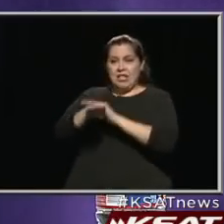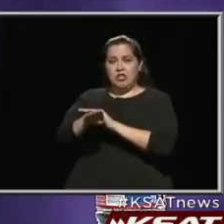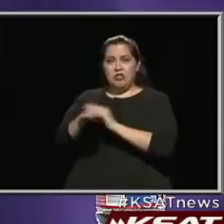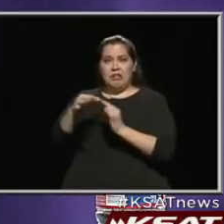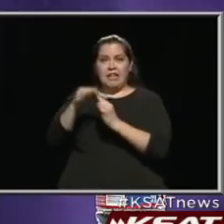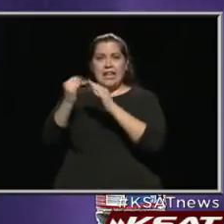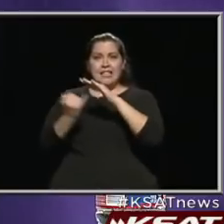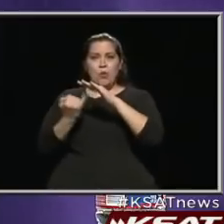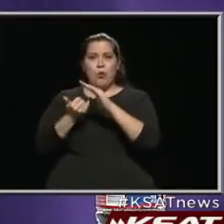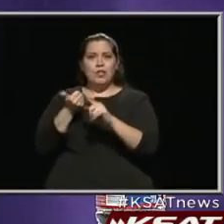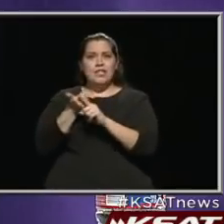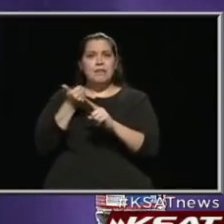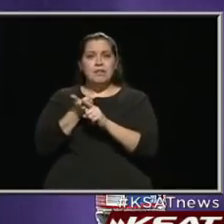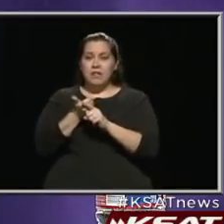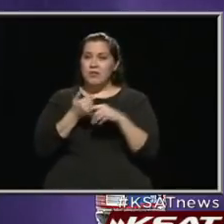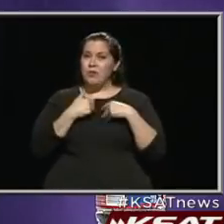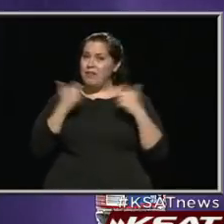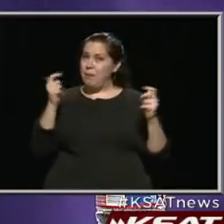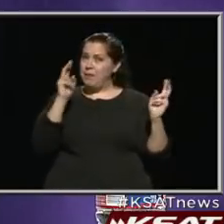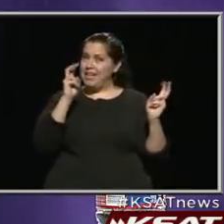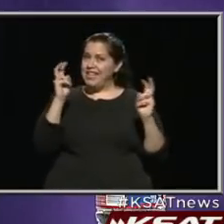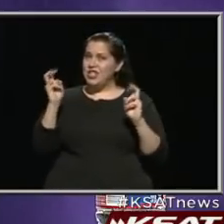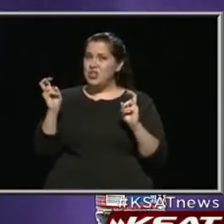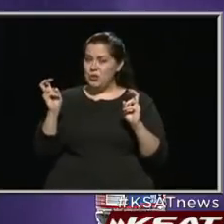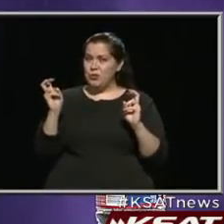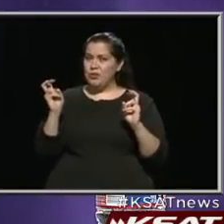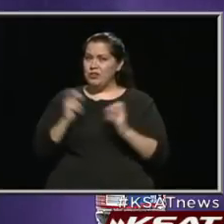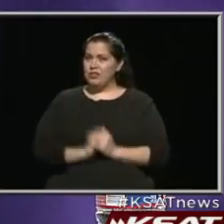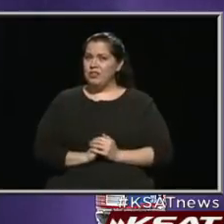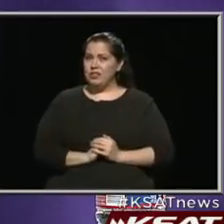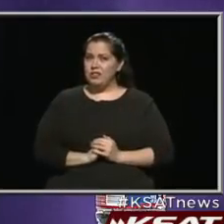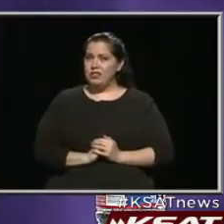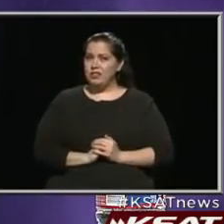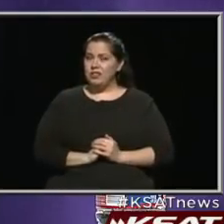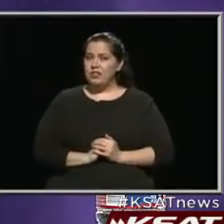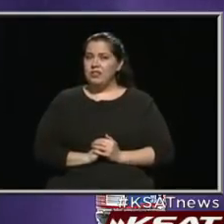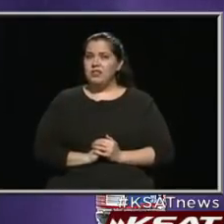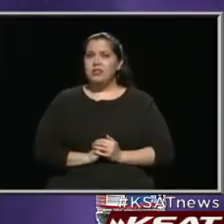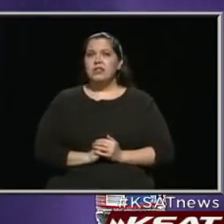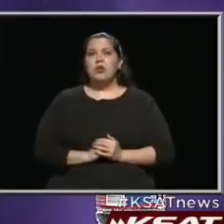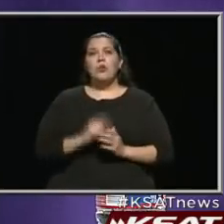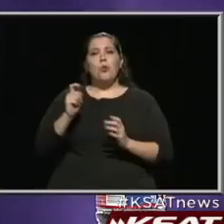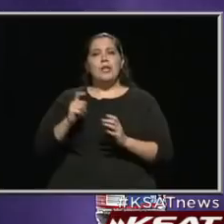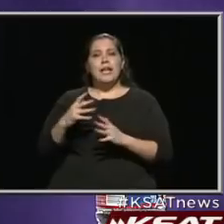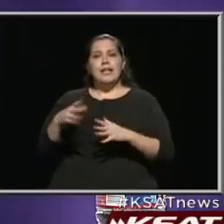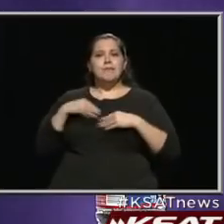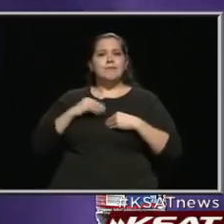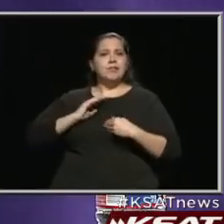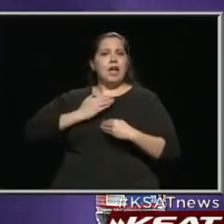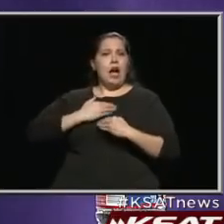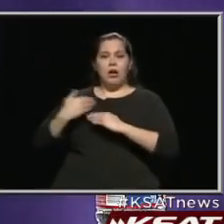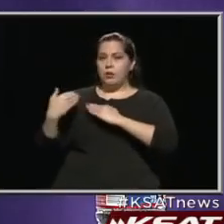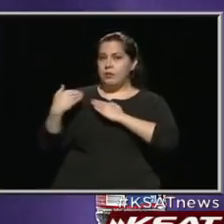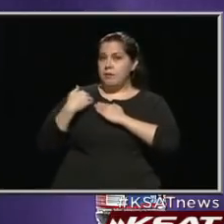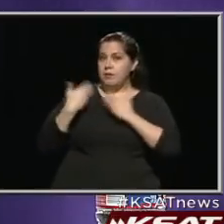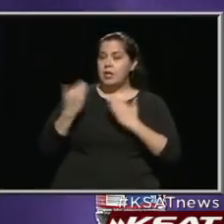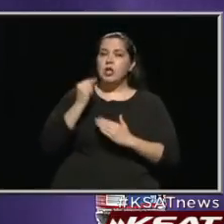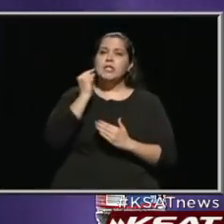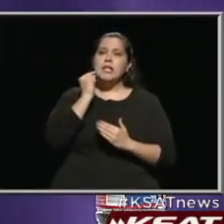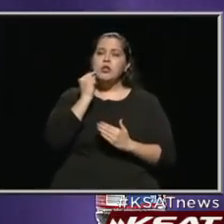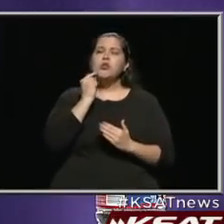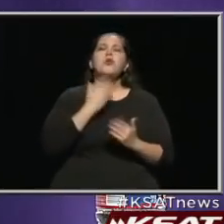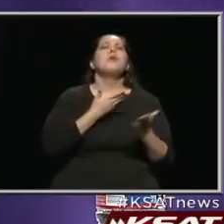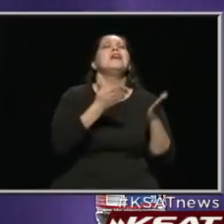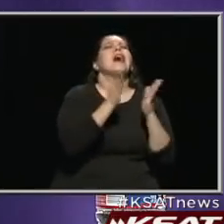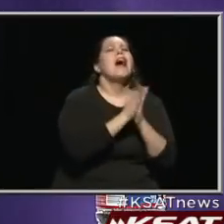themselves. So we have a big issue here and we need to do our part here in San Antonio. So we just plead with everybody